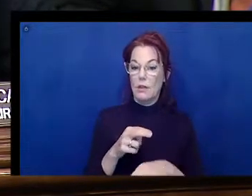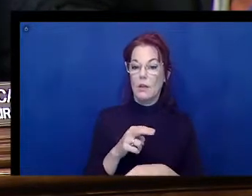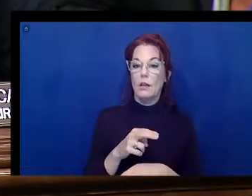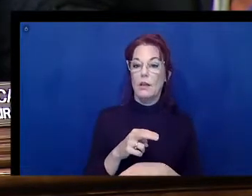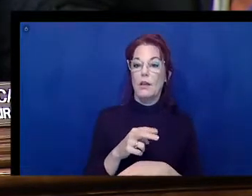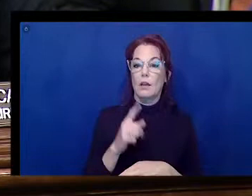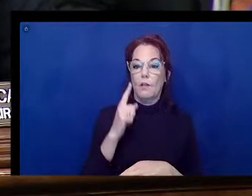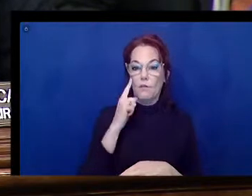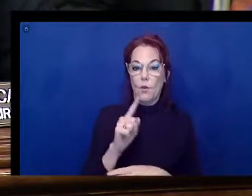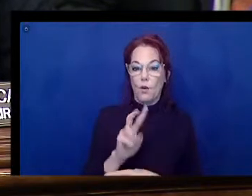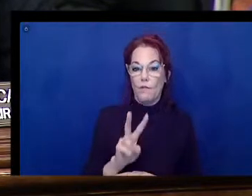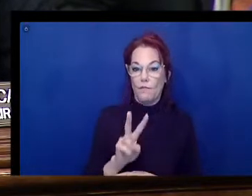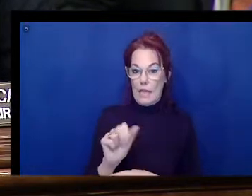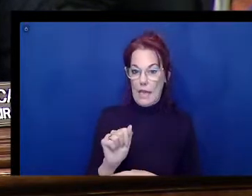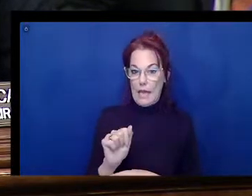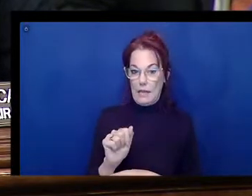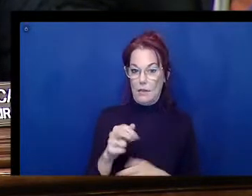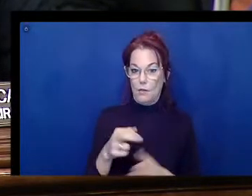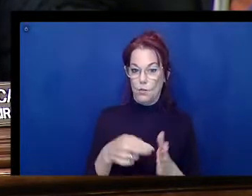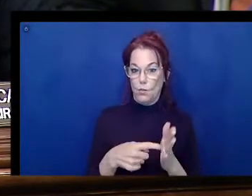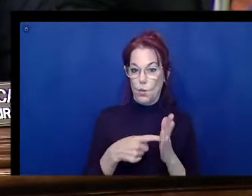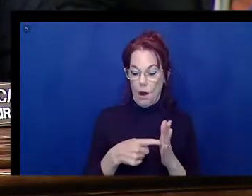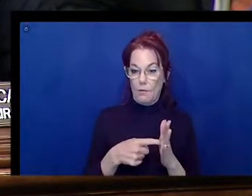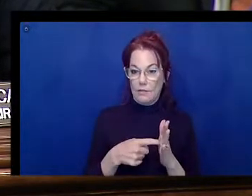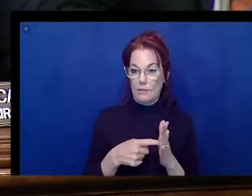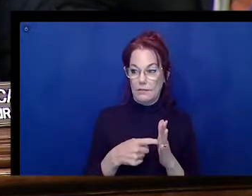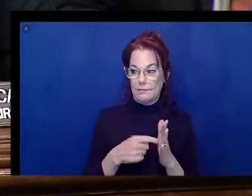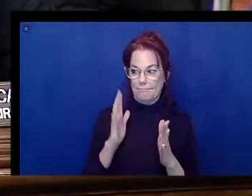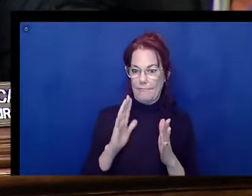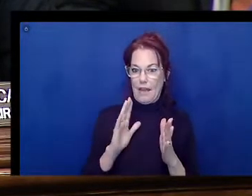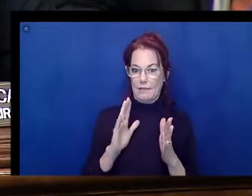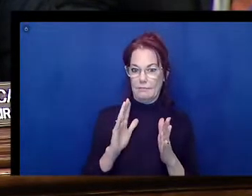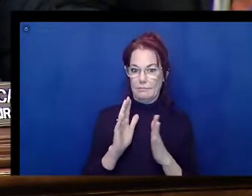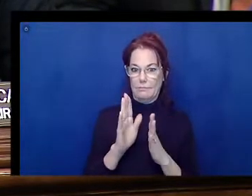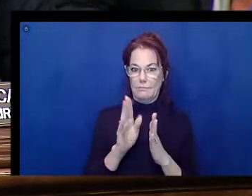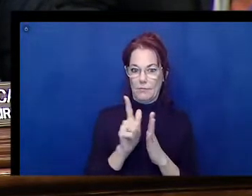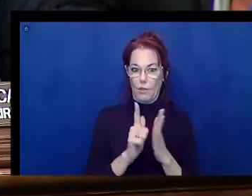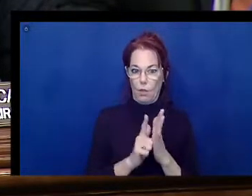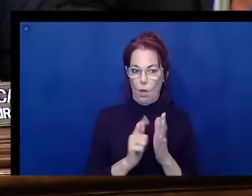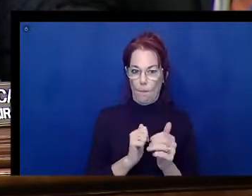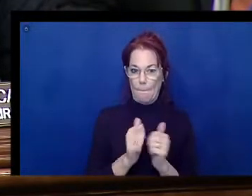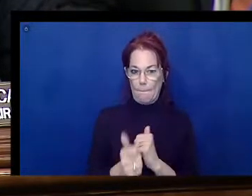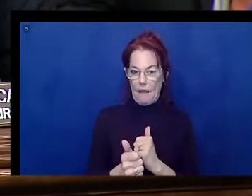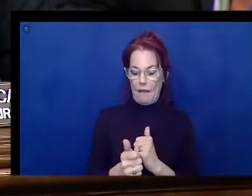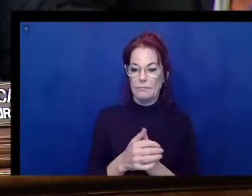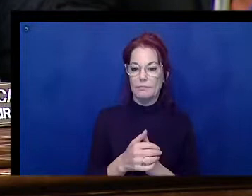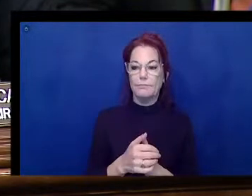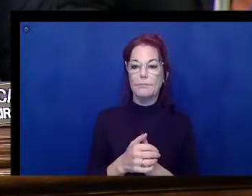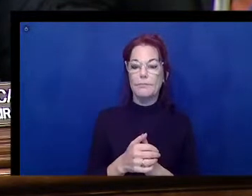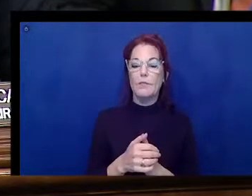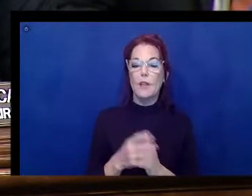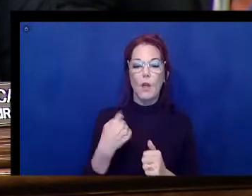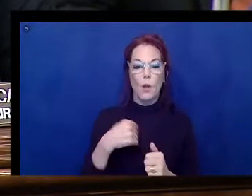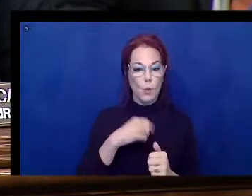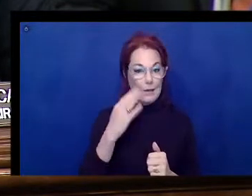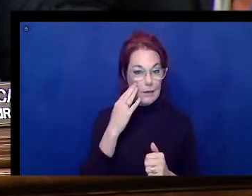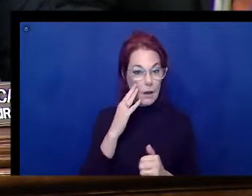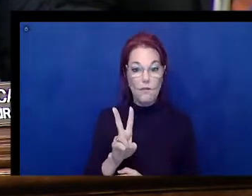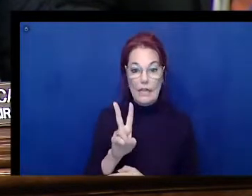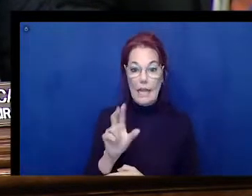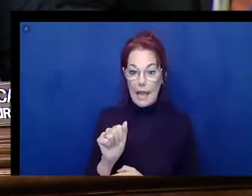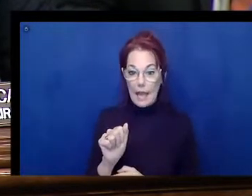law that I passed to Senator Moran I made reference to earlier. We know the VA is answering questions